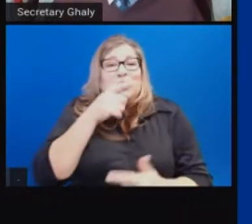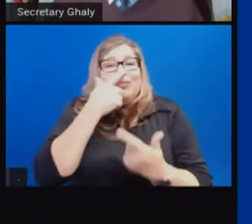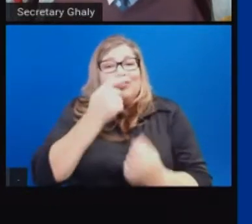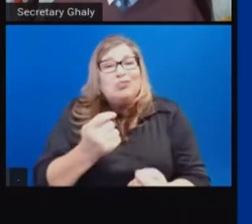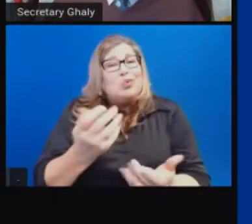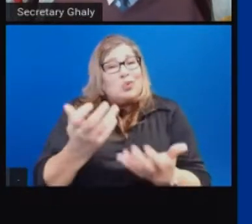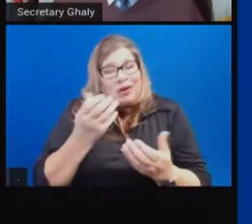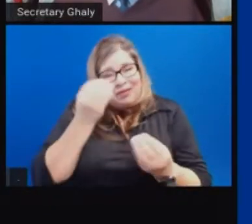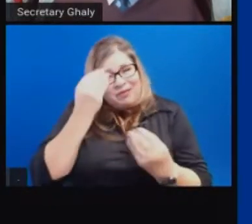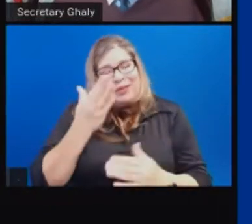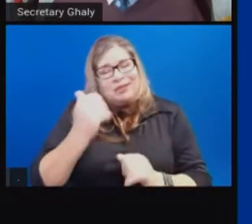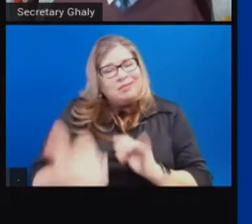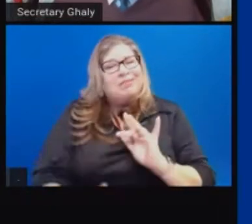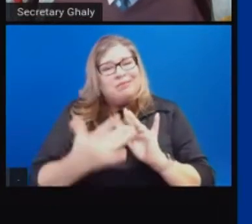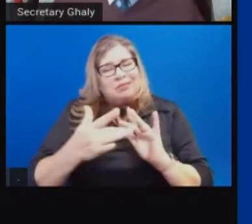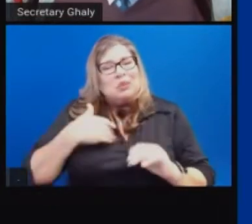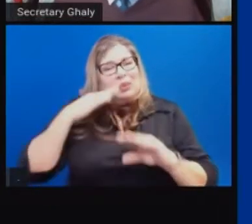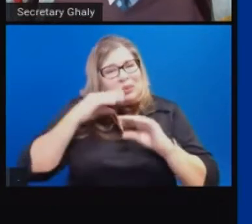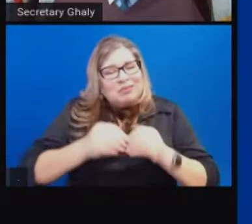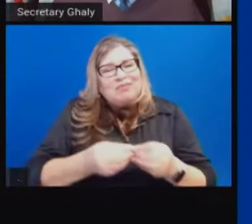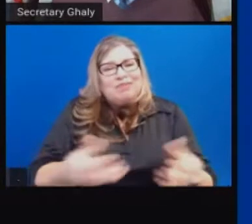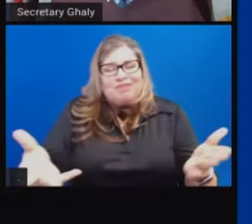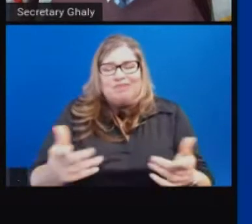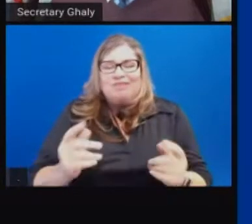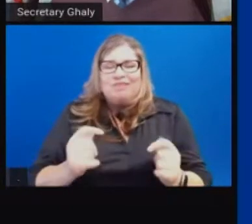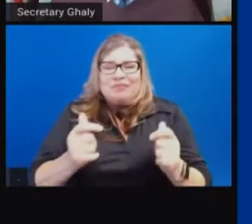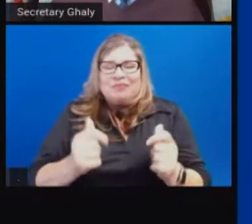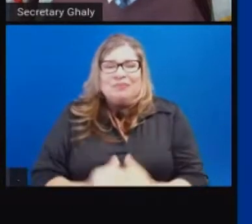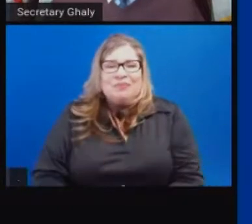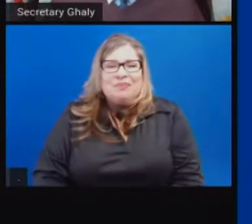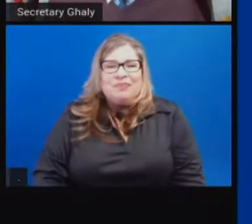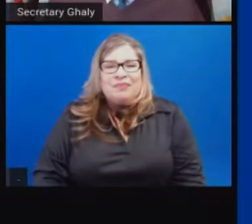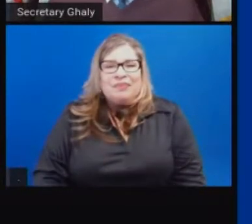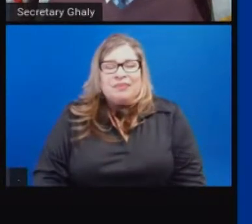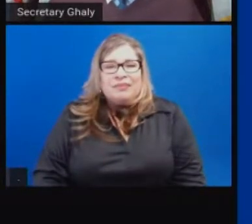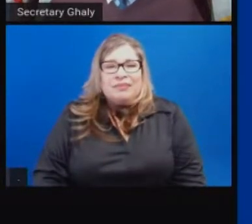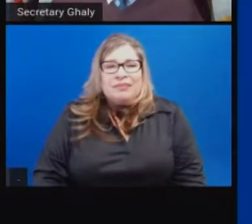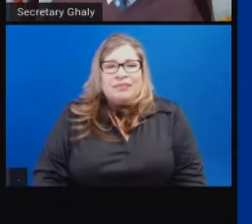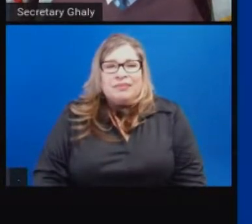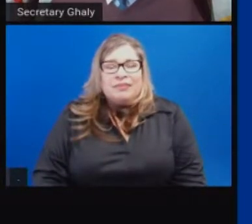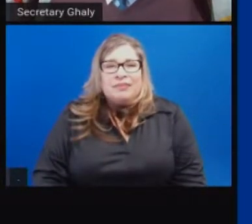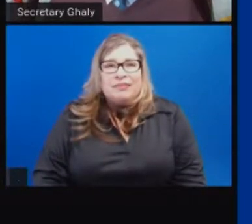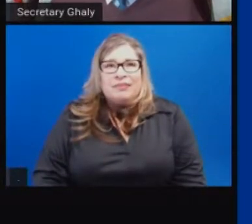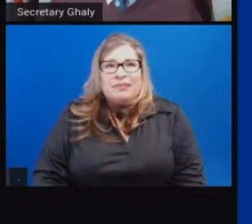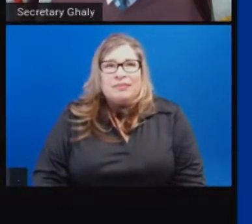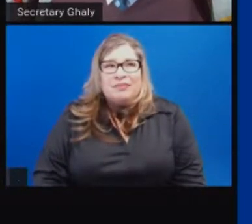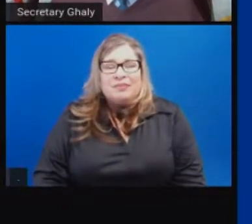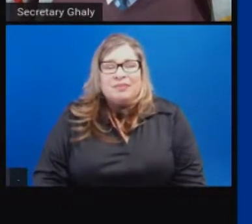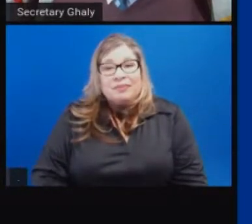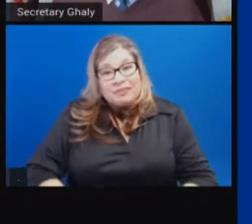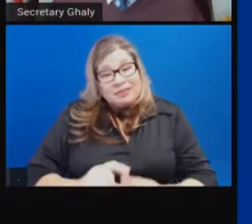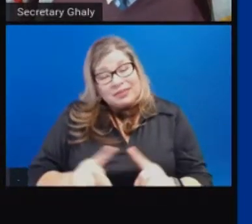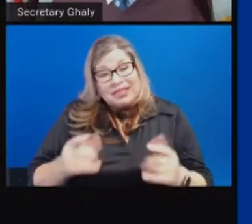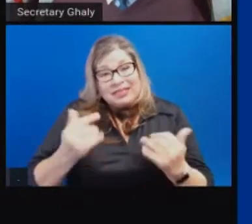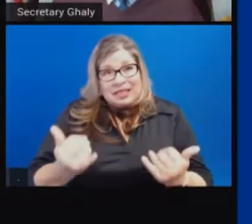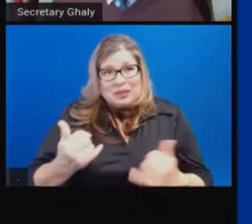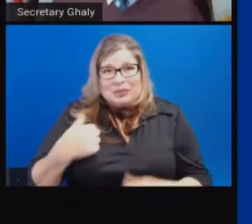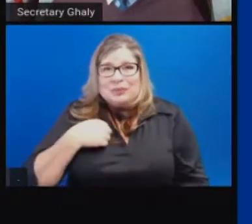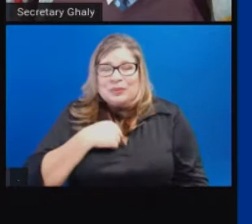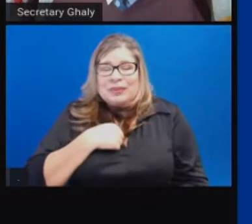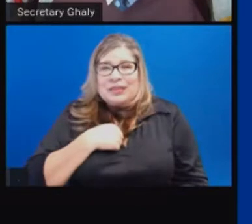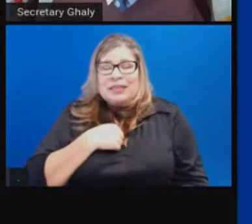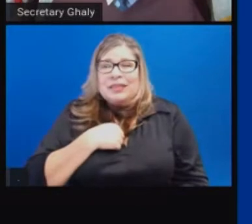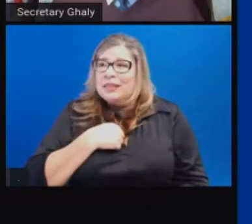detail get that information in a timely way. But looking back now, people often ask me what the last